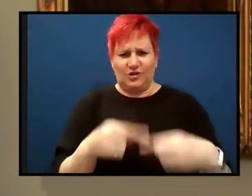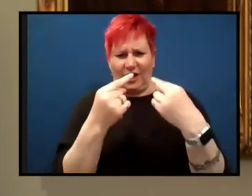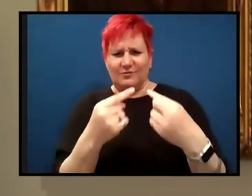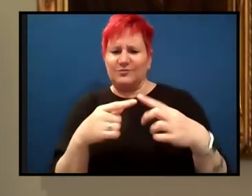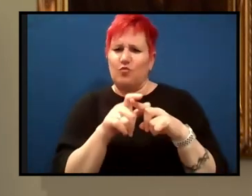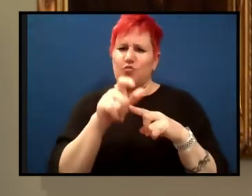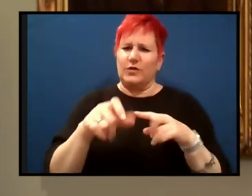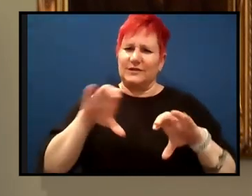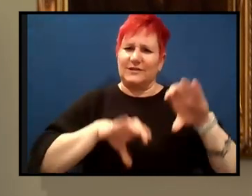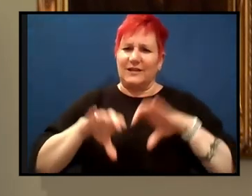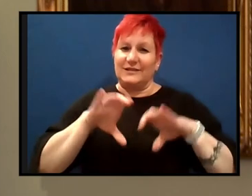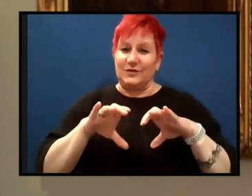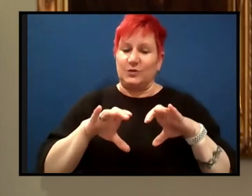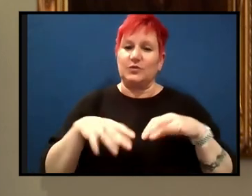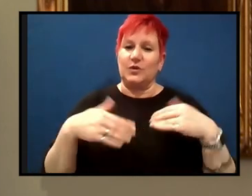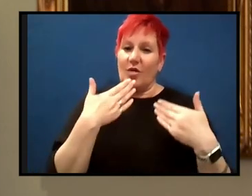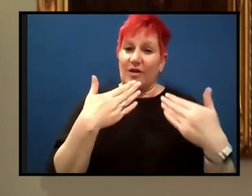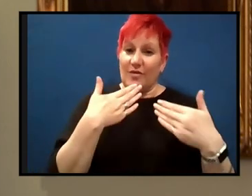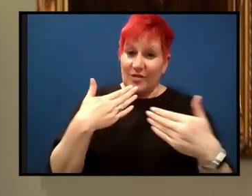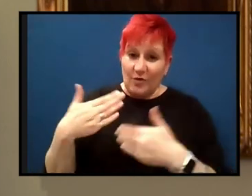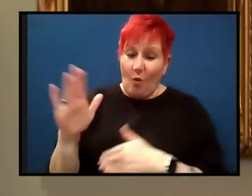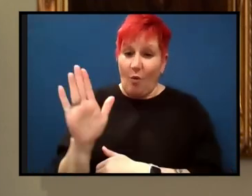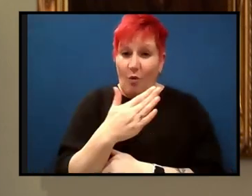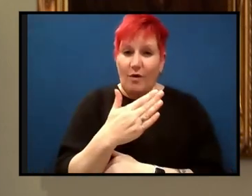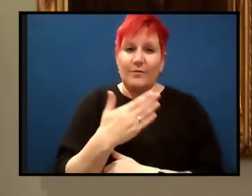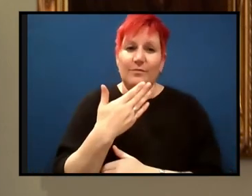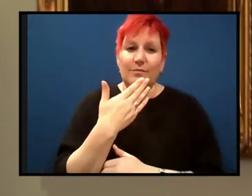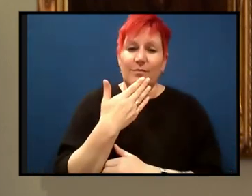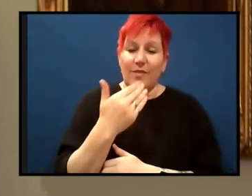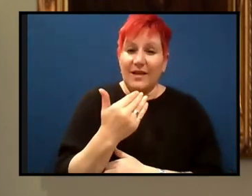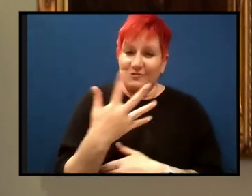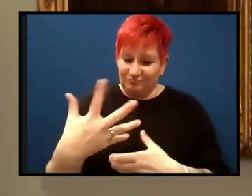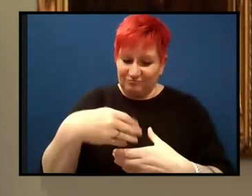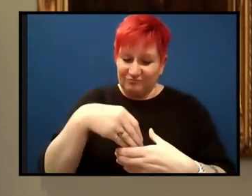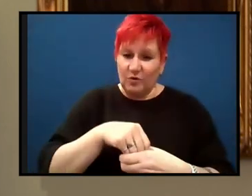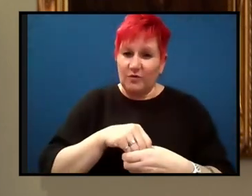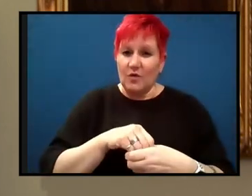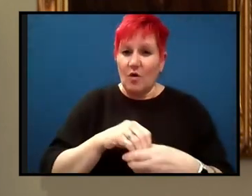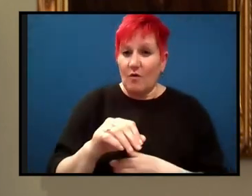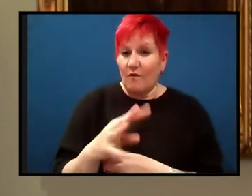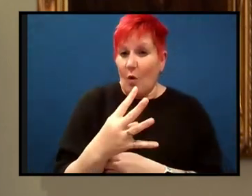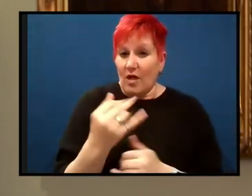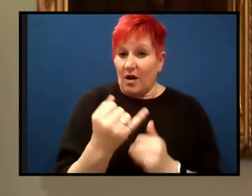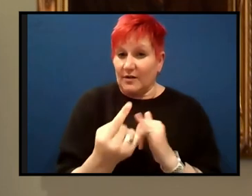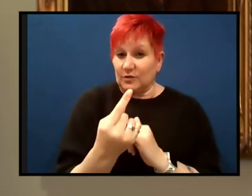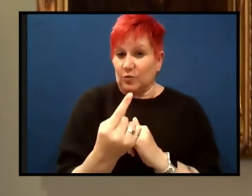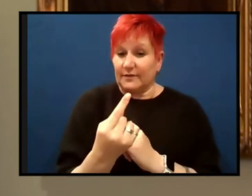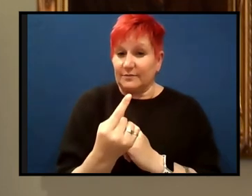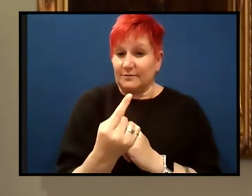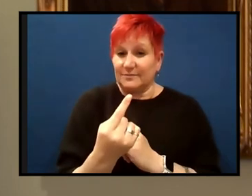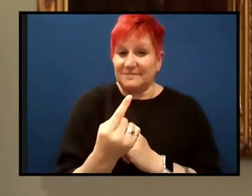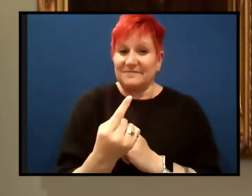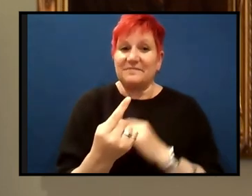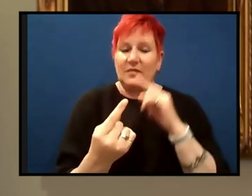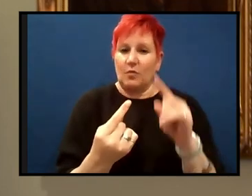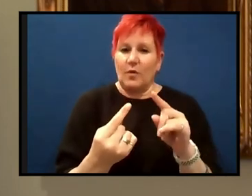there, no doubt. Be sure to join us for the fourth and final in our series where we'll, when we'll hear from some of our